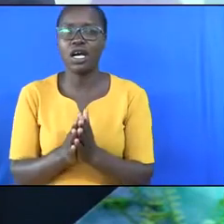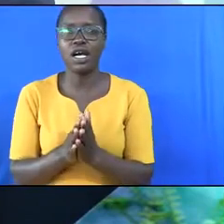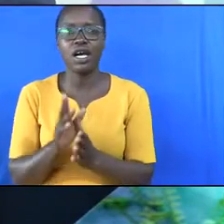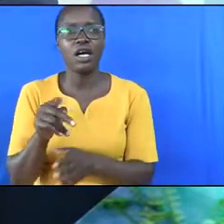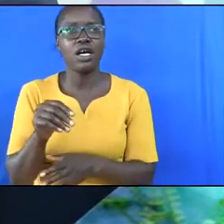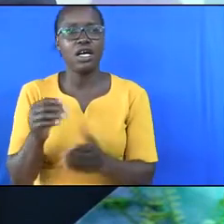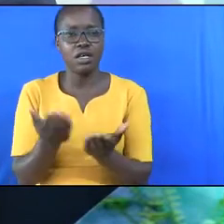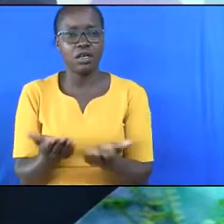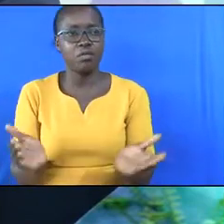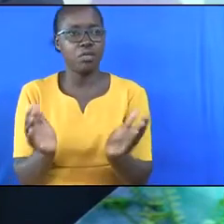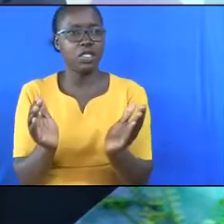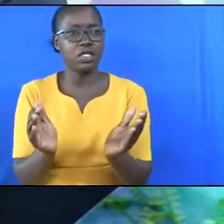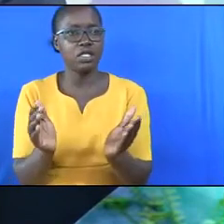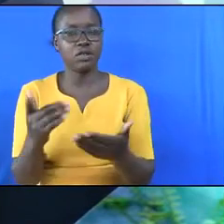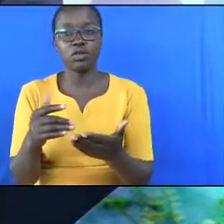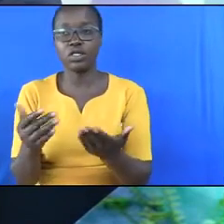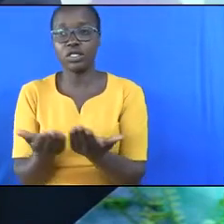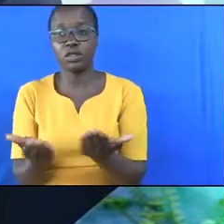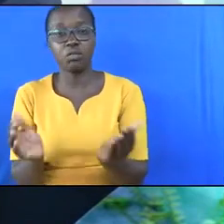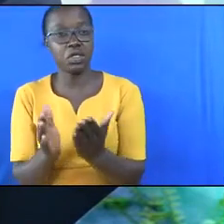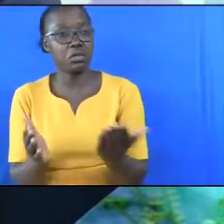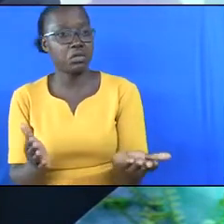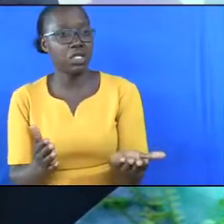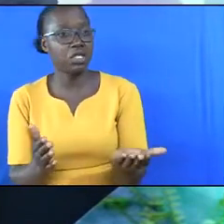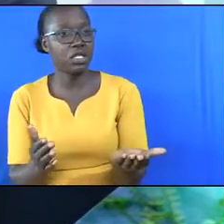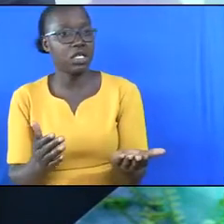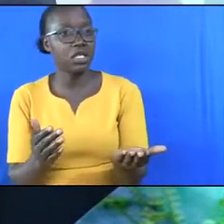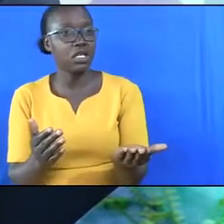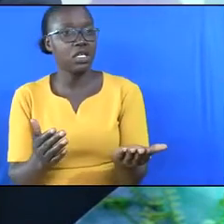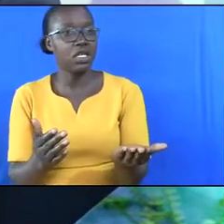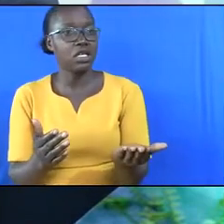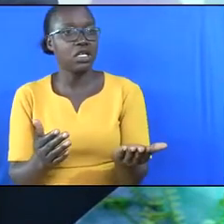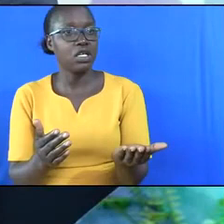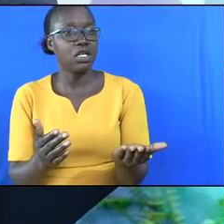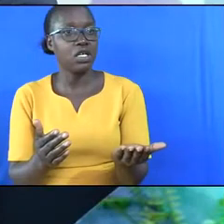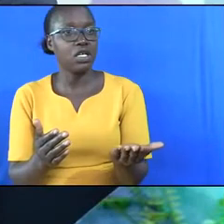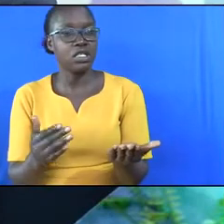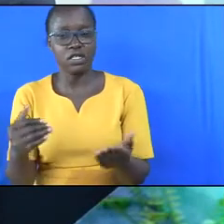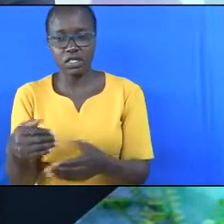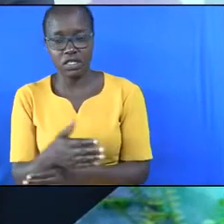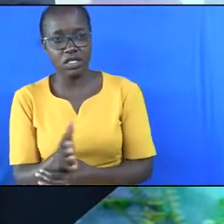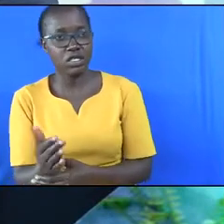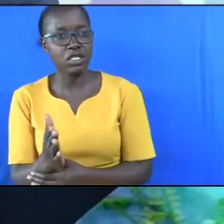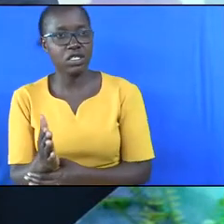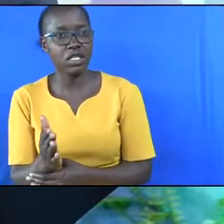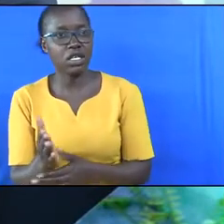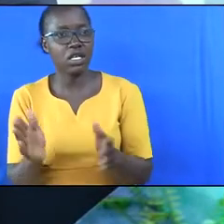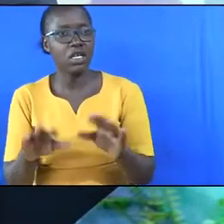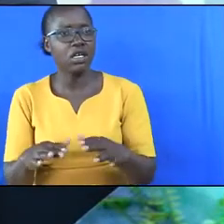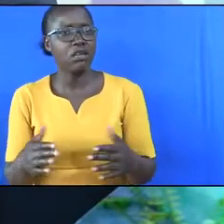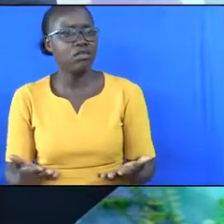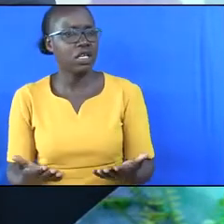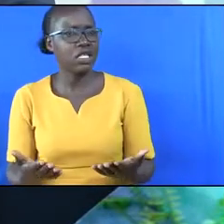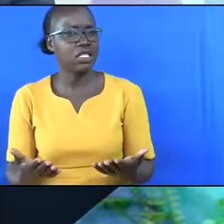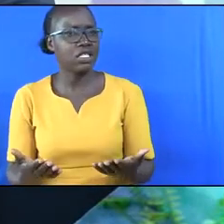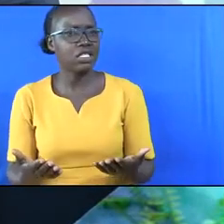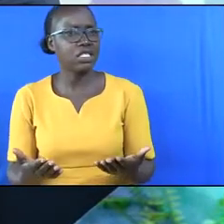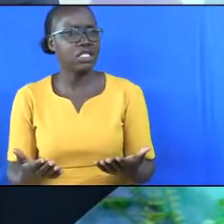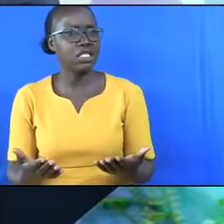What was in this plate was roast caterpillar, barbecue Japanese snake, fried Japanese anthills,